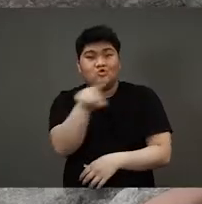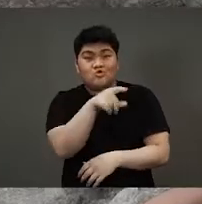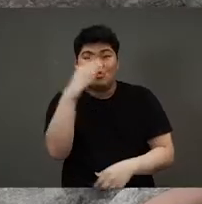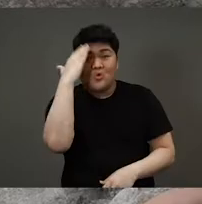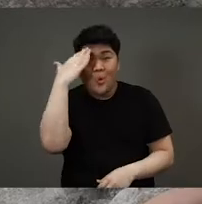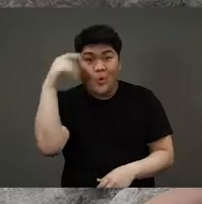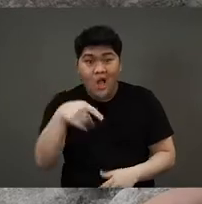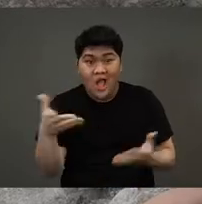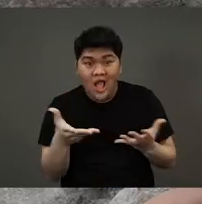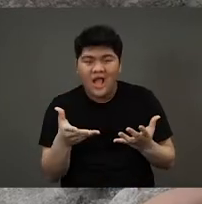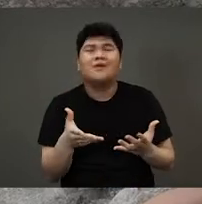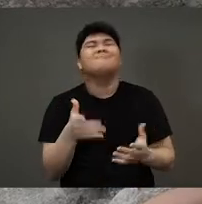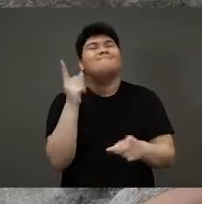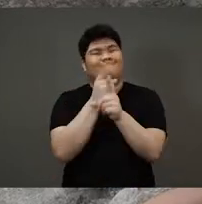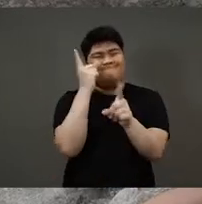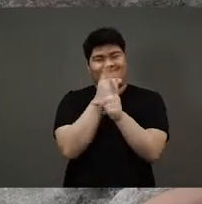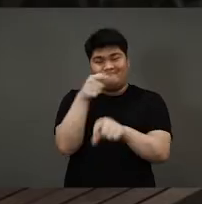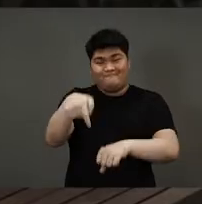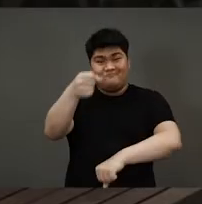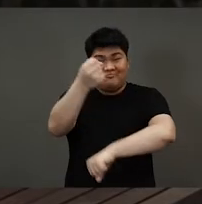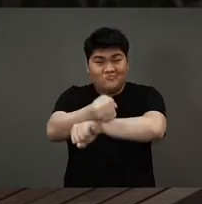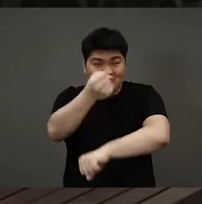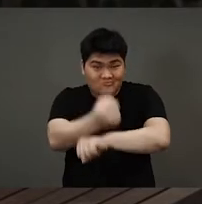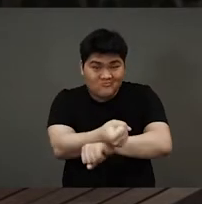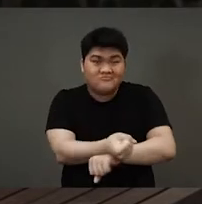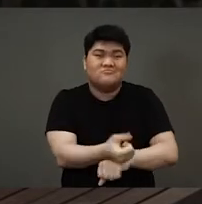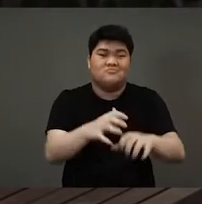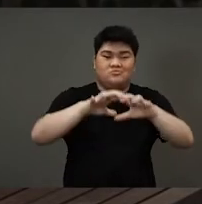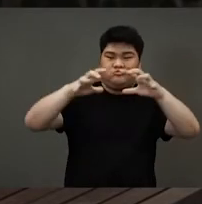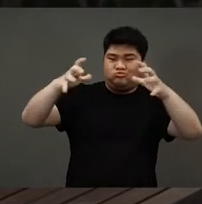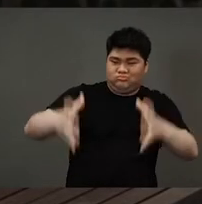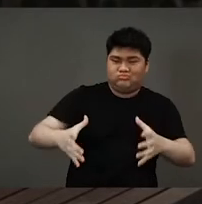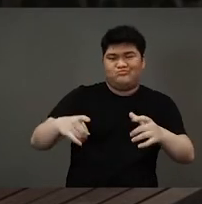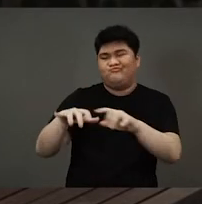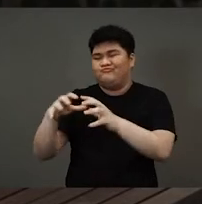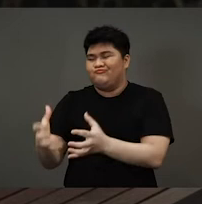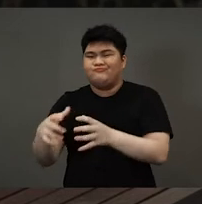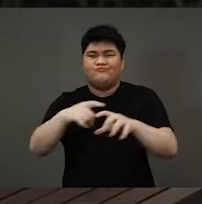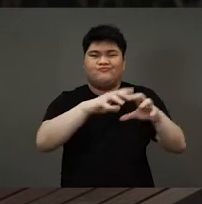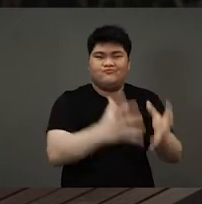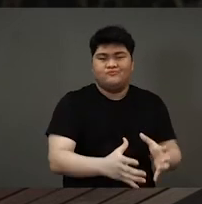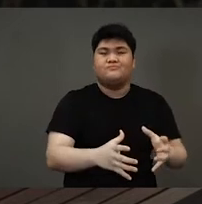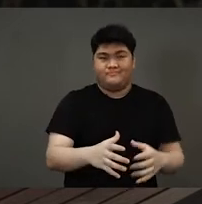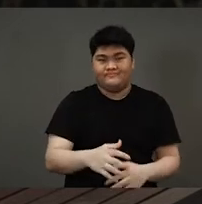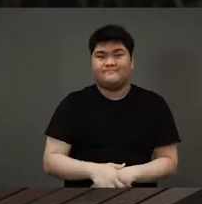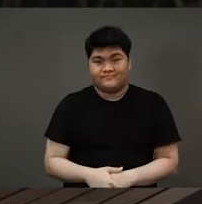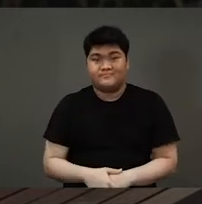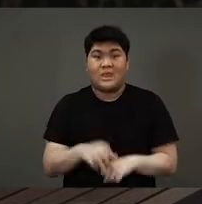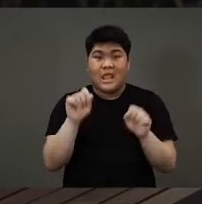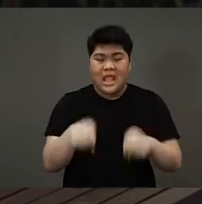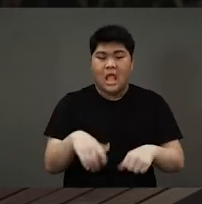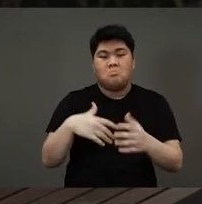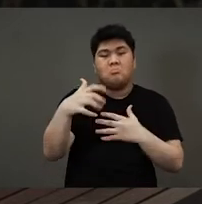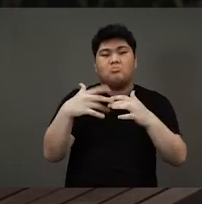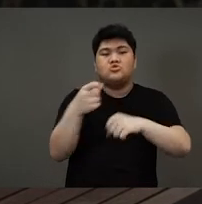and girls, do you know what it was? That's right. Rocks and boulders and stones and pebbles. They could build a